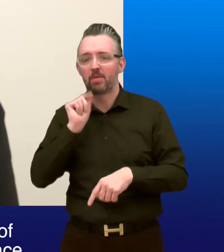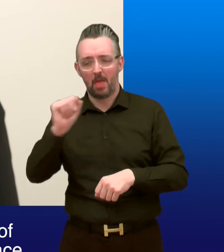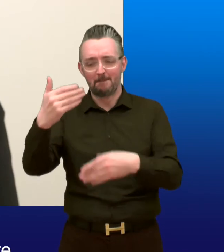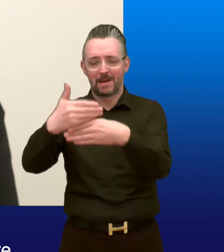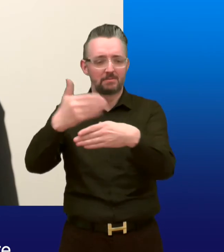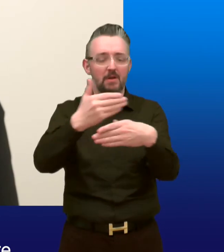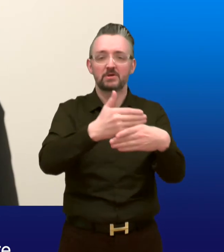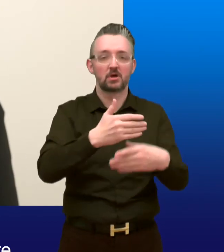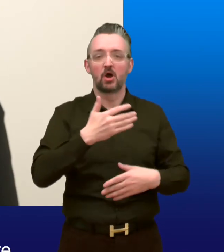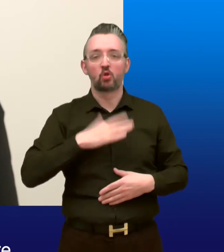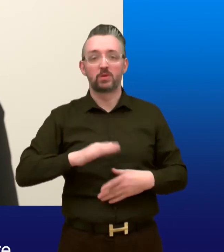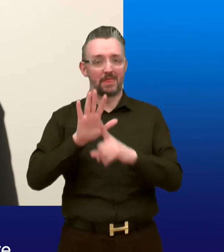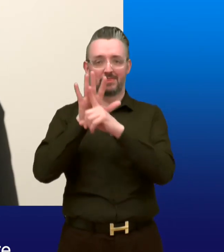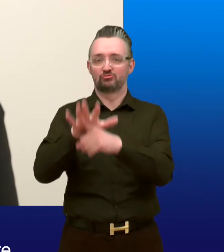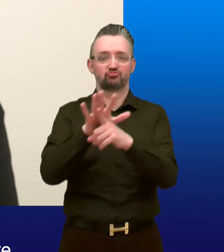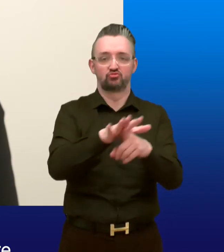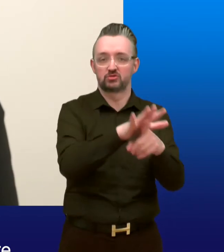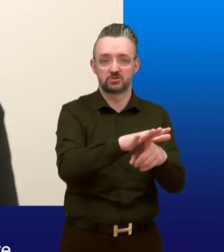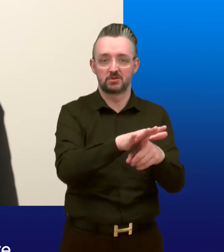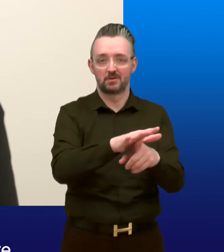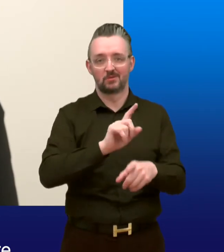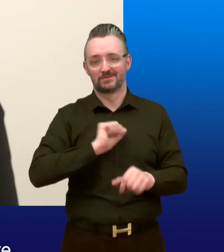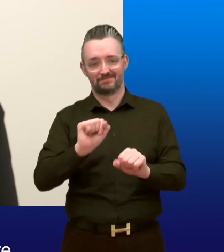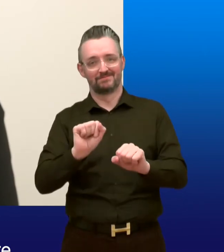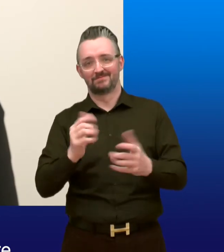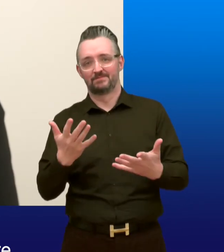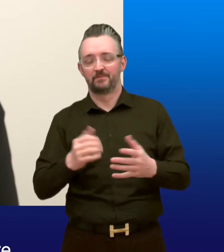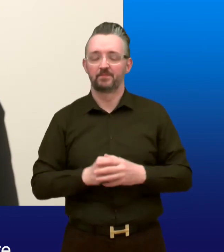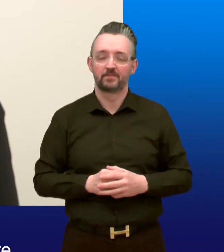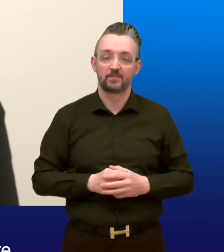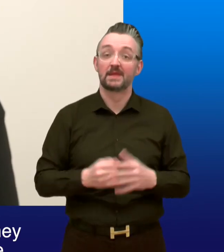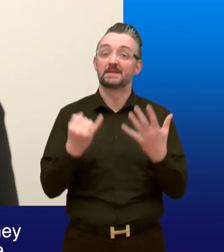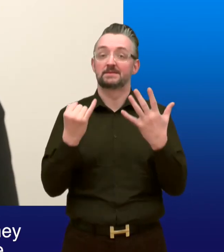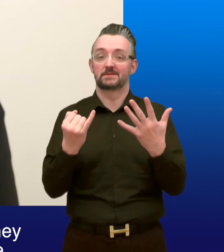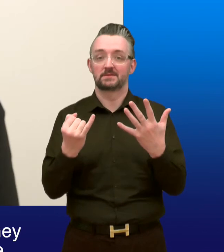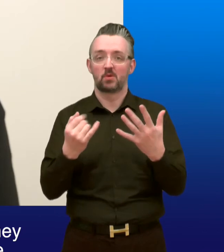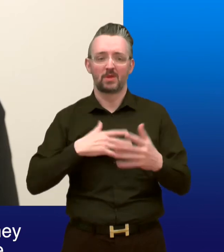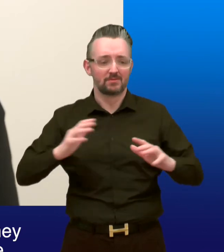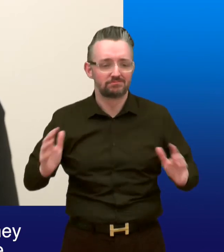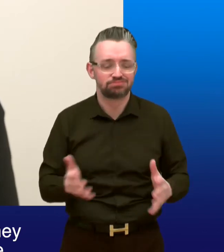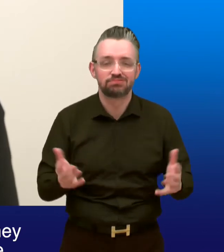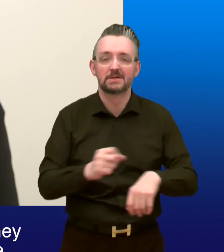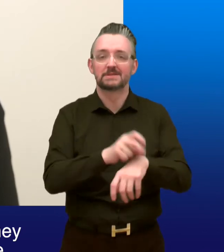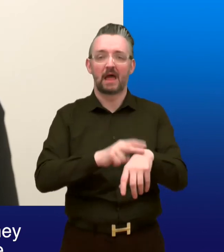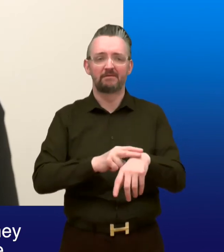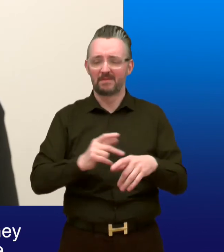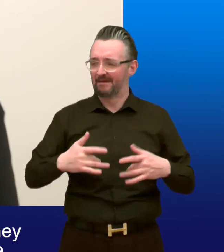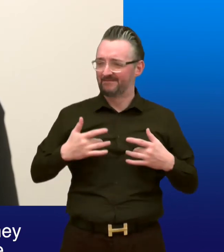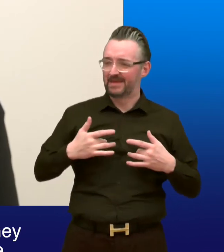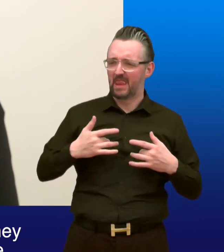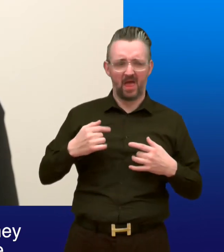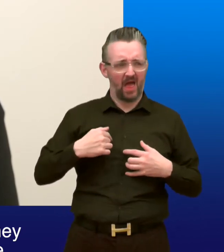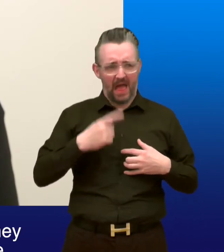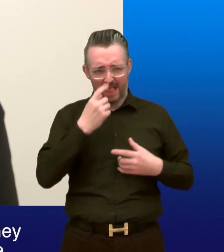face, so that no one experiences discrimination because of who they are. 6. Encourage staff to speak up